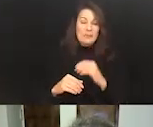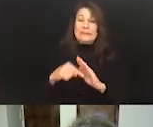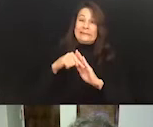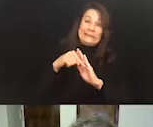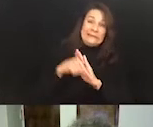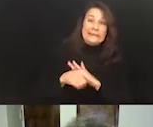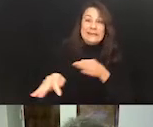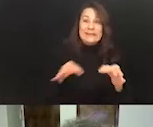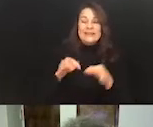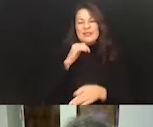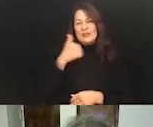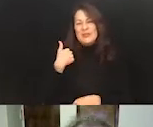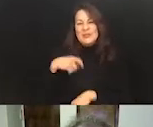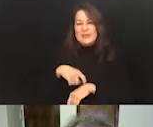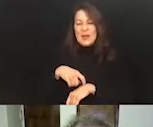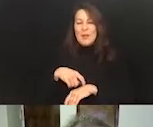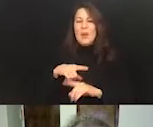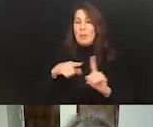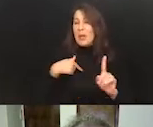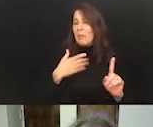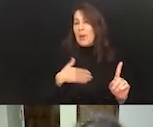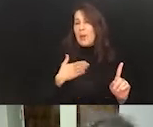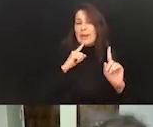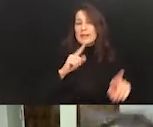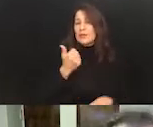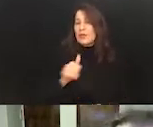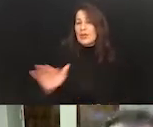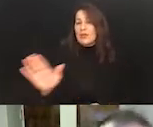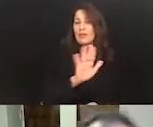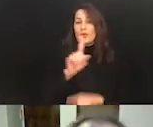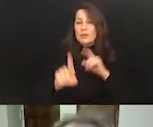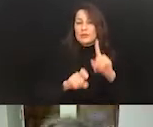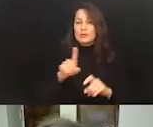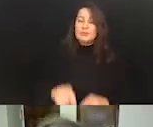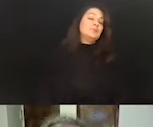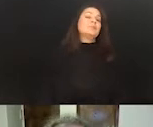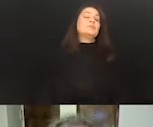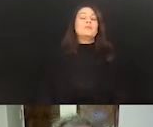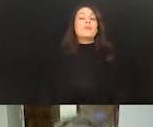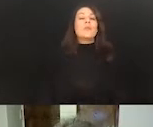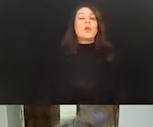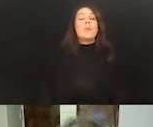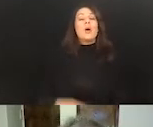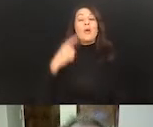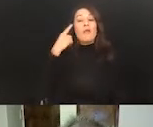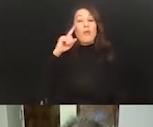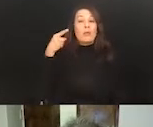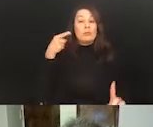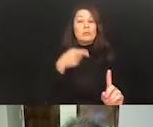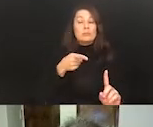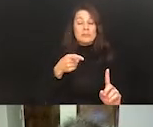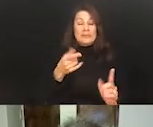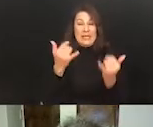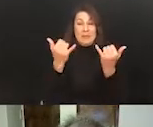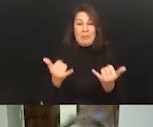of that. And I'm certainly happy to answer some of those questions. But I think in terms of modernizing the